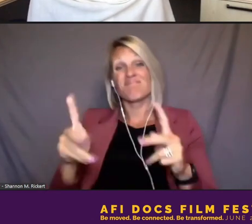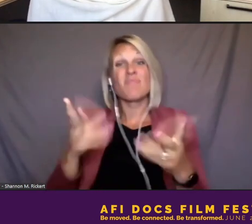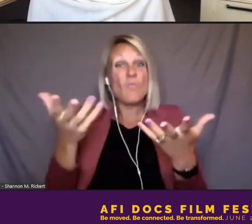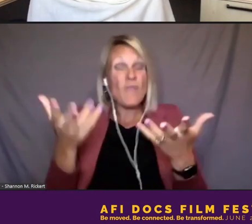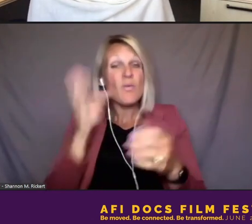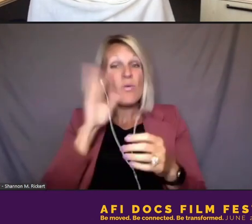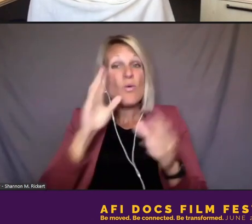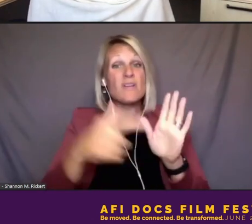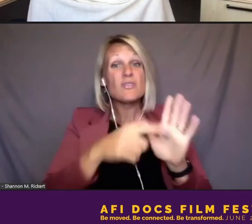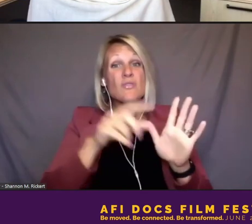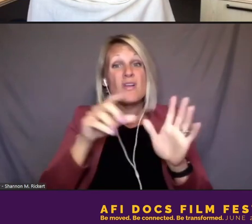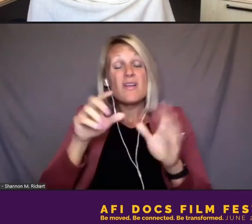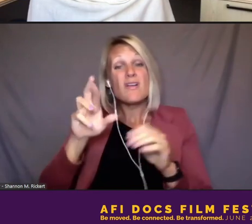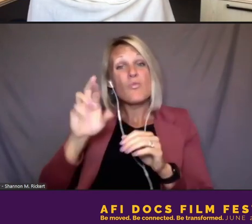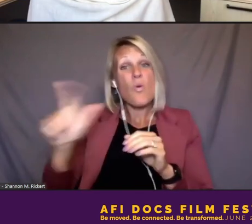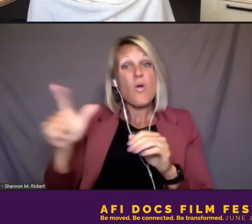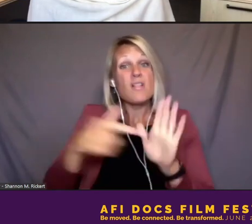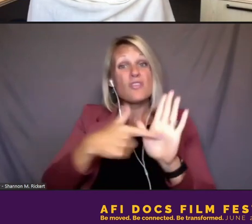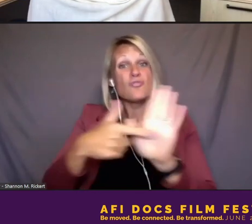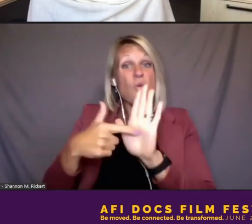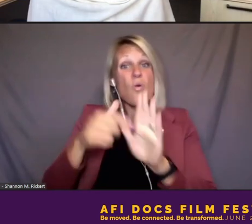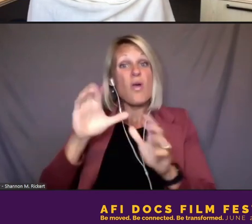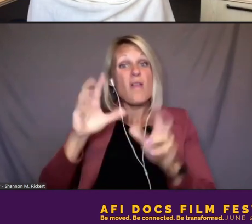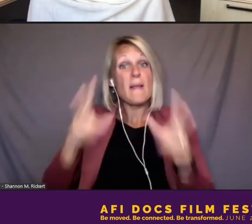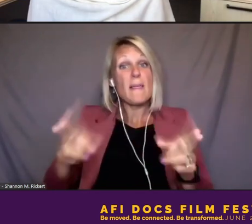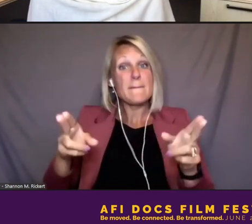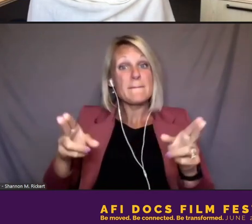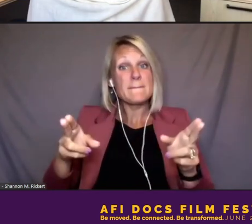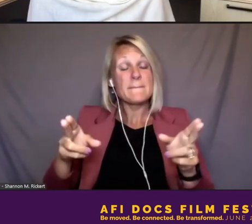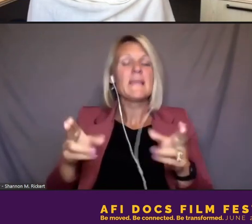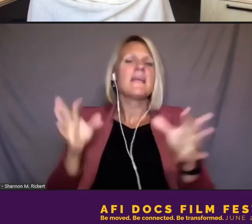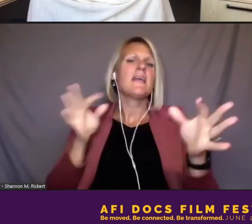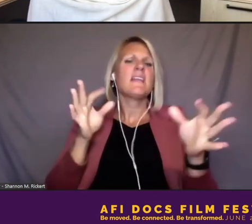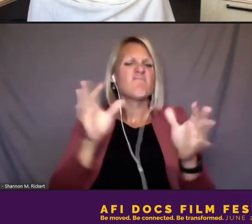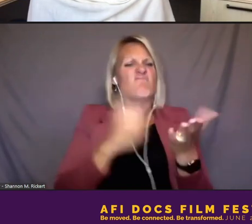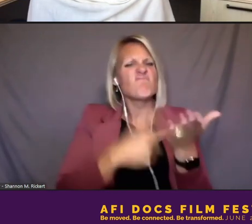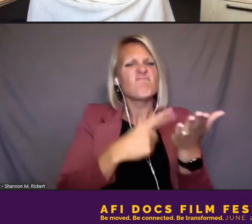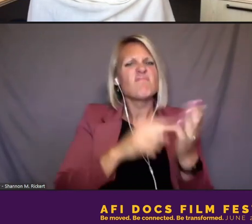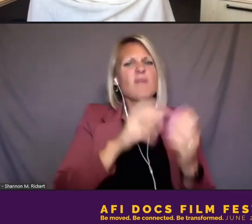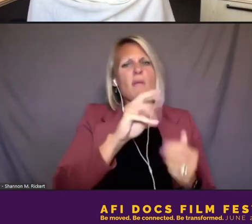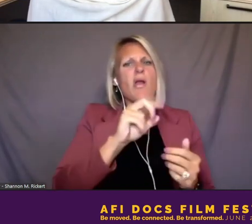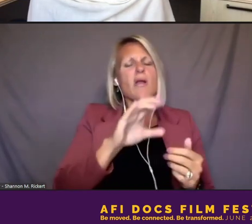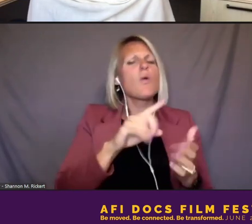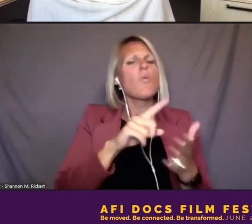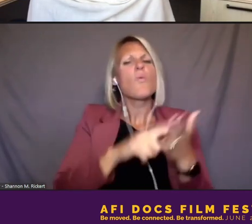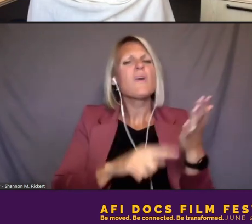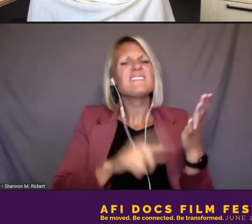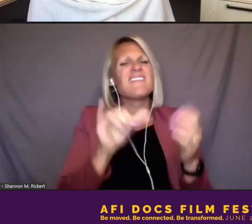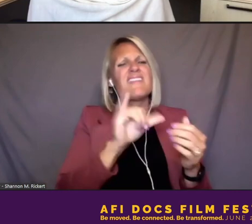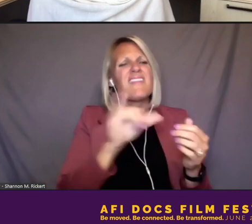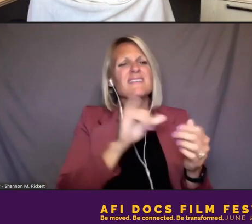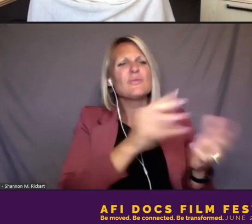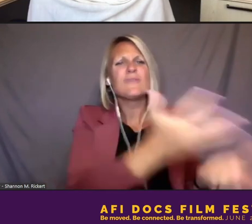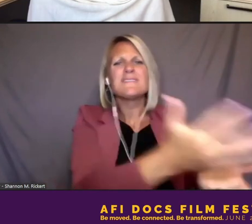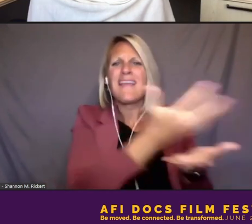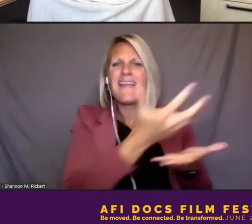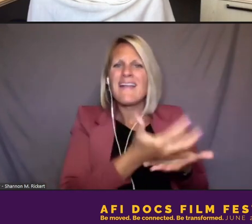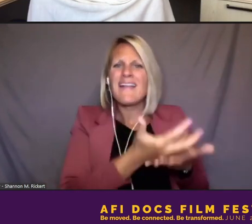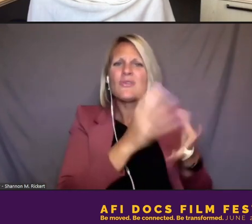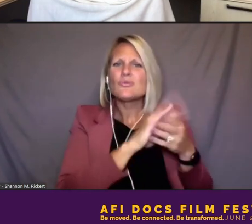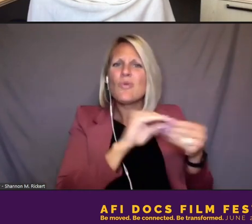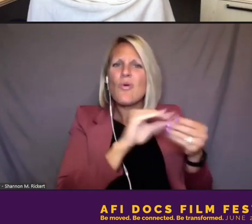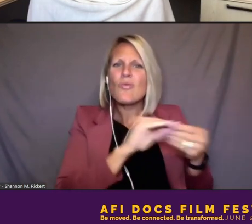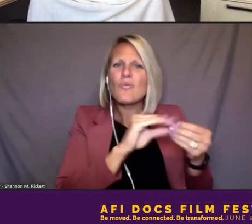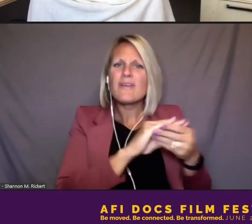of, you know, talk further about what it means to pick up a story kind of as it's unfolding and as it's fresh and the stakes are